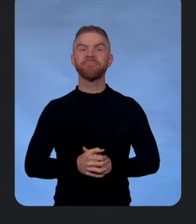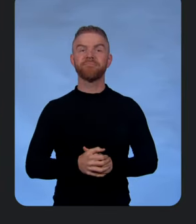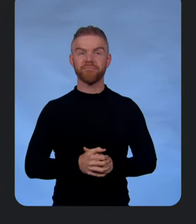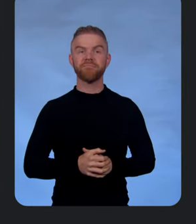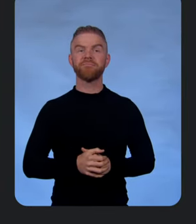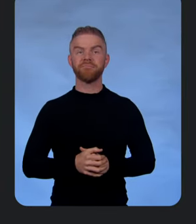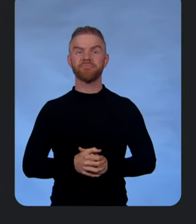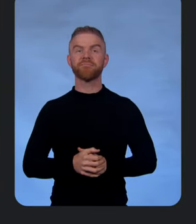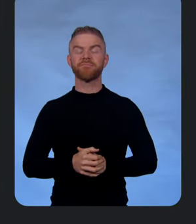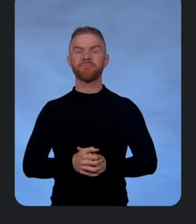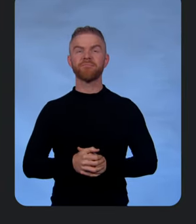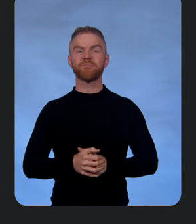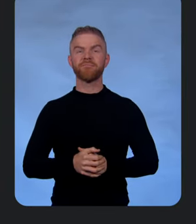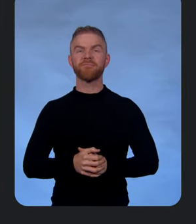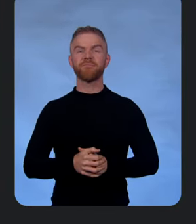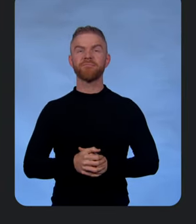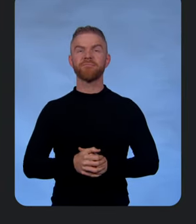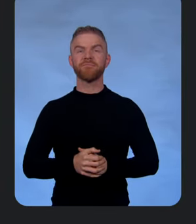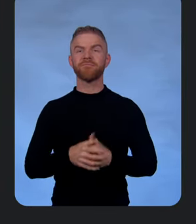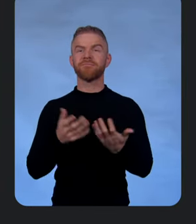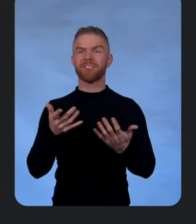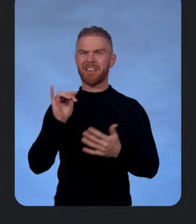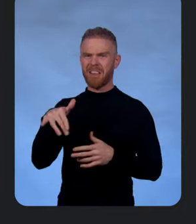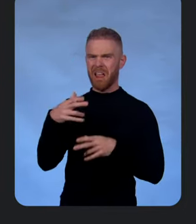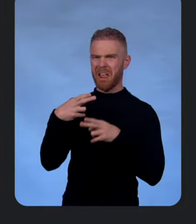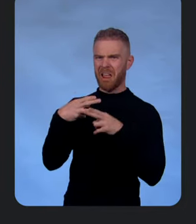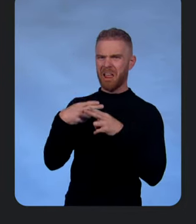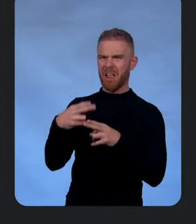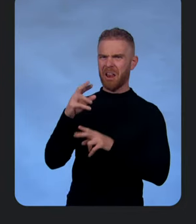called Richard's dining room? It's creeping me out. Why?